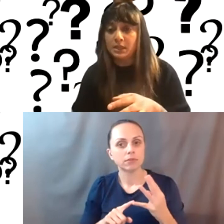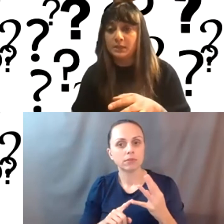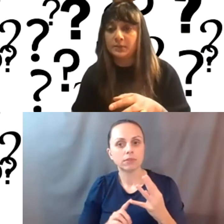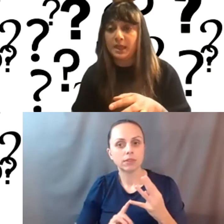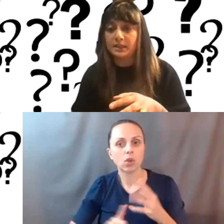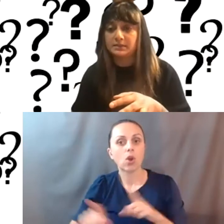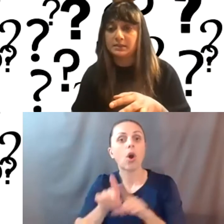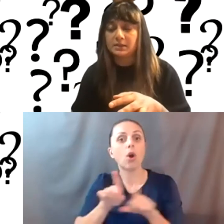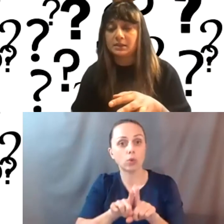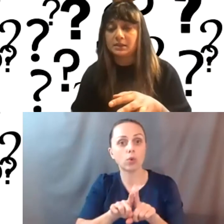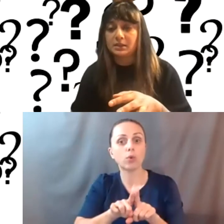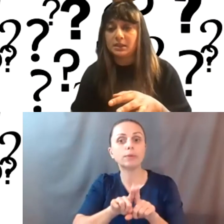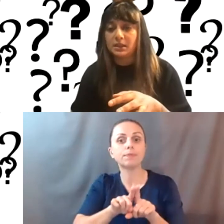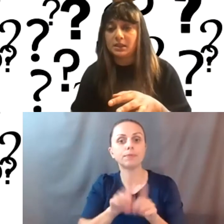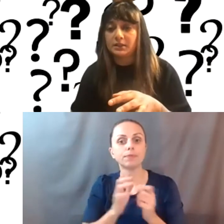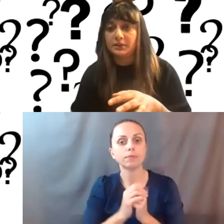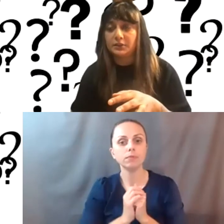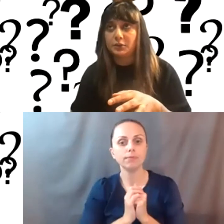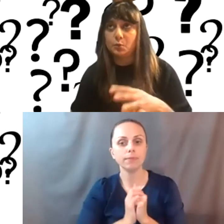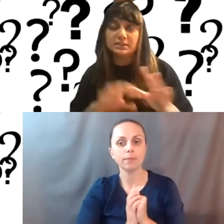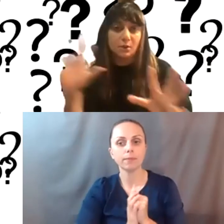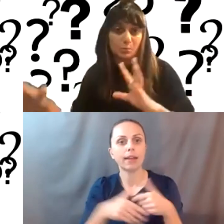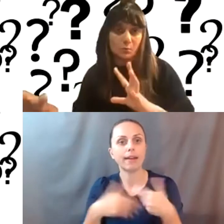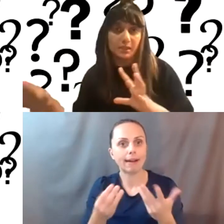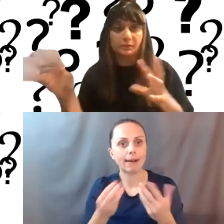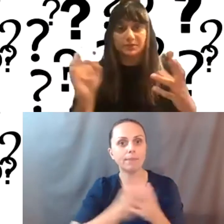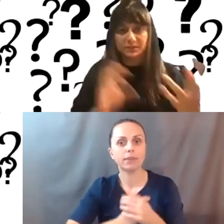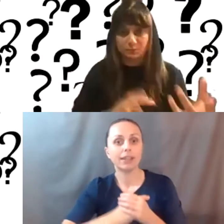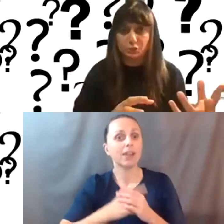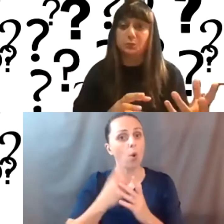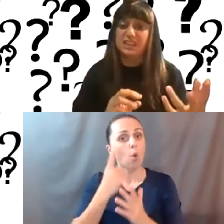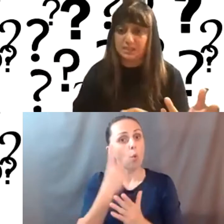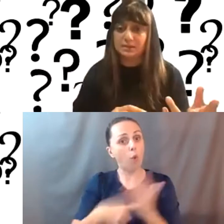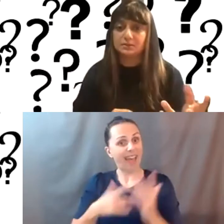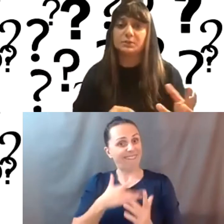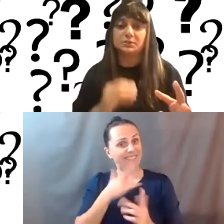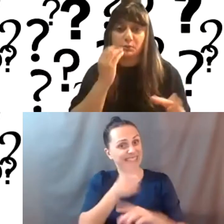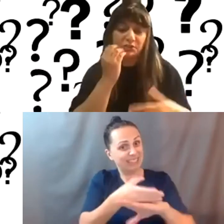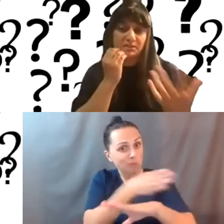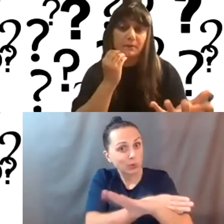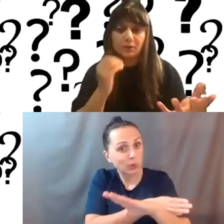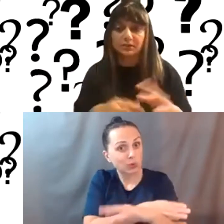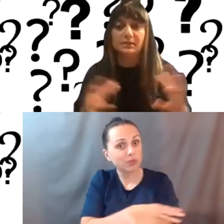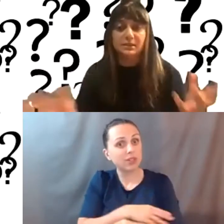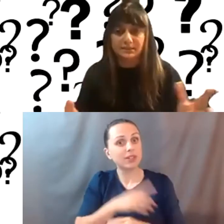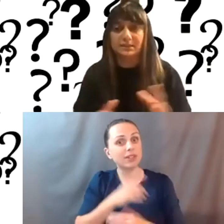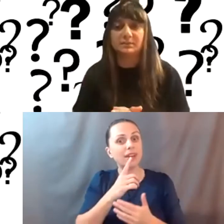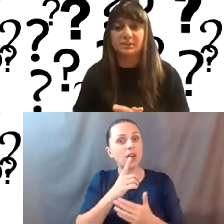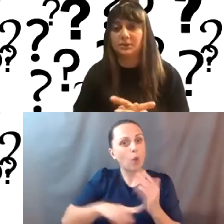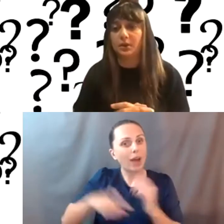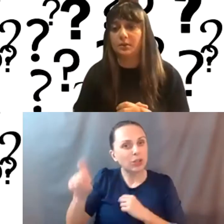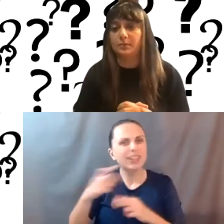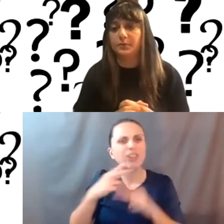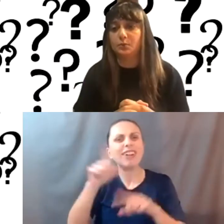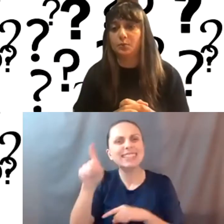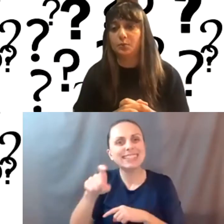knowing that, uh, you know, what's not working versus what you need, which, which is often called the needs assessment.